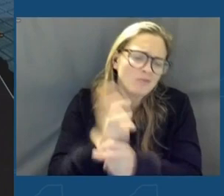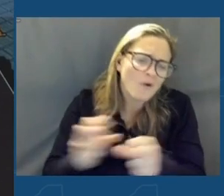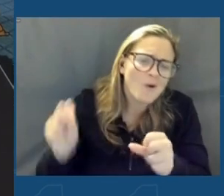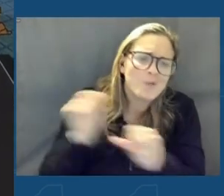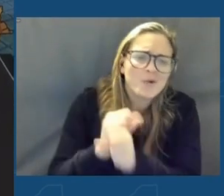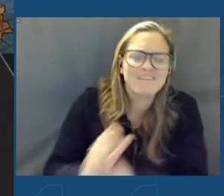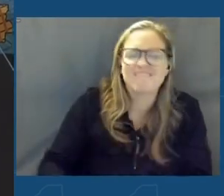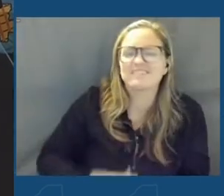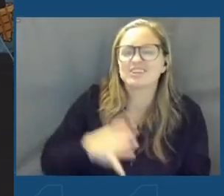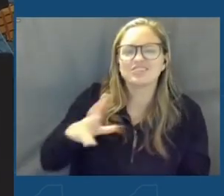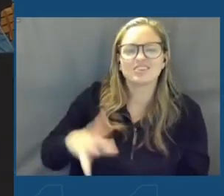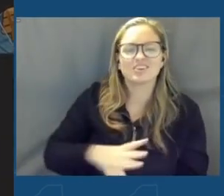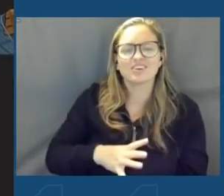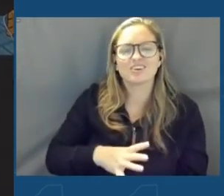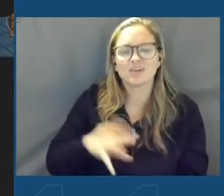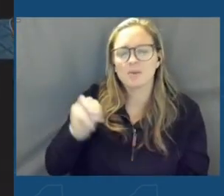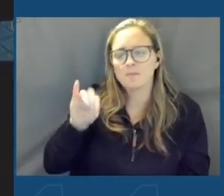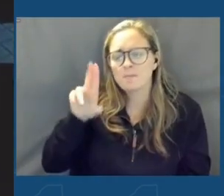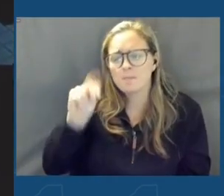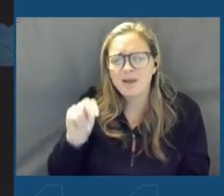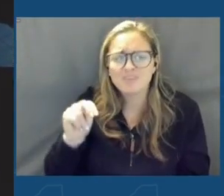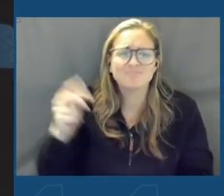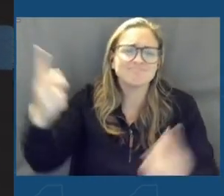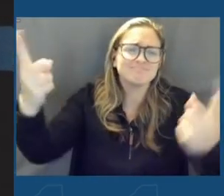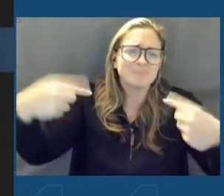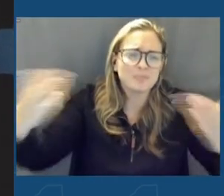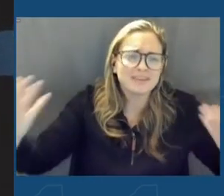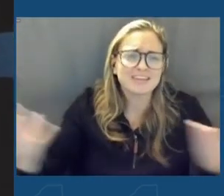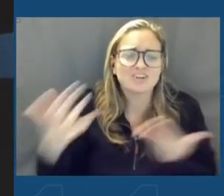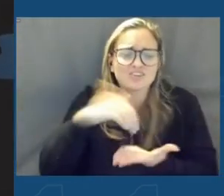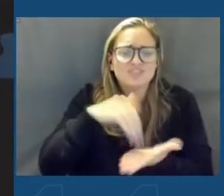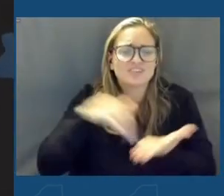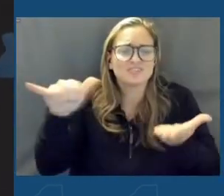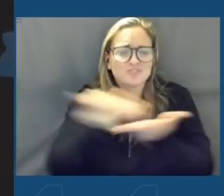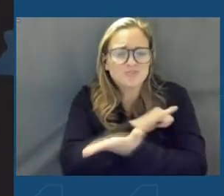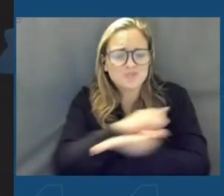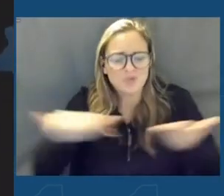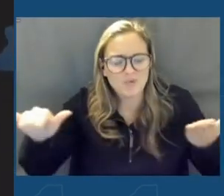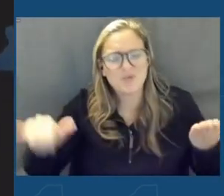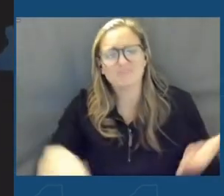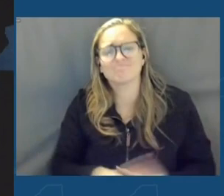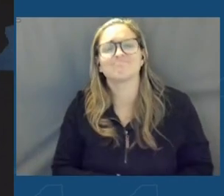it's official. Micron is coming to central New York.